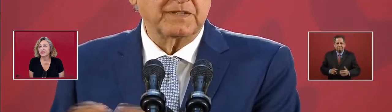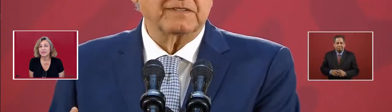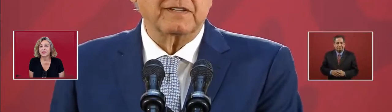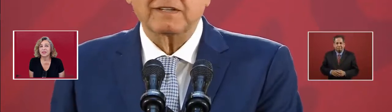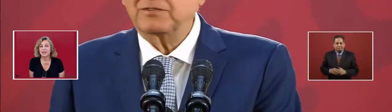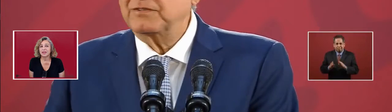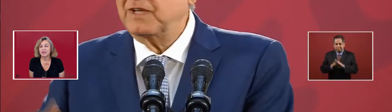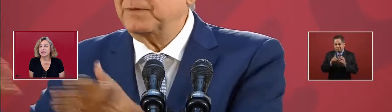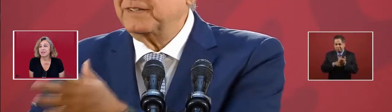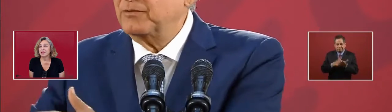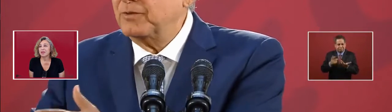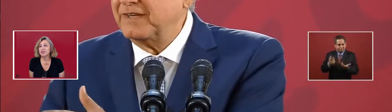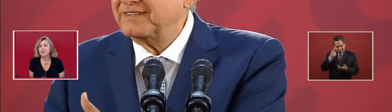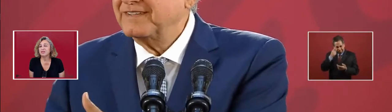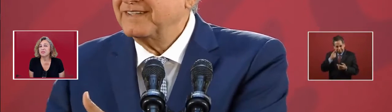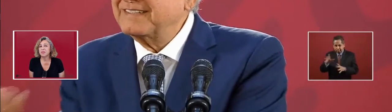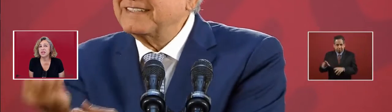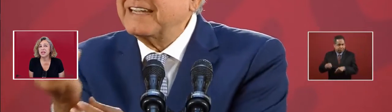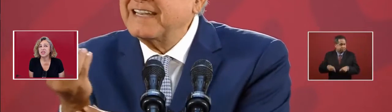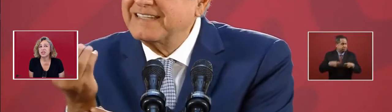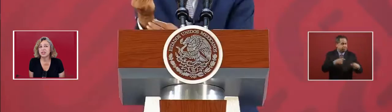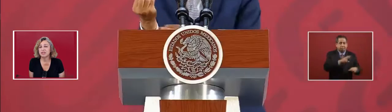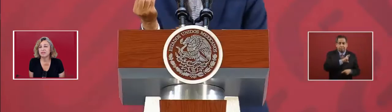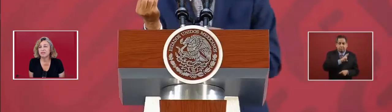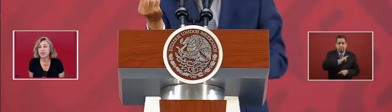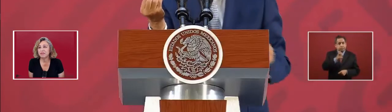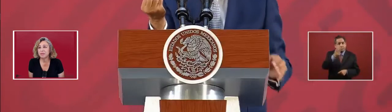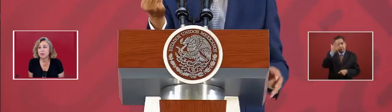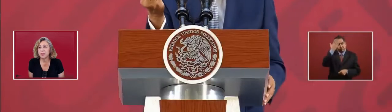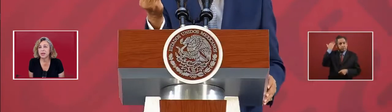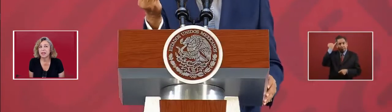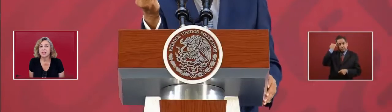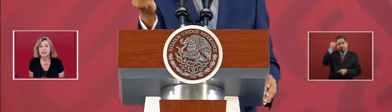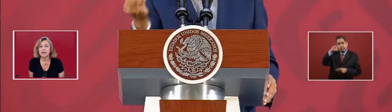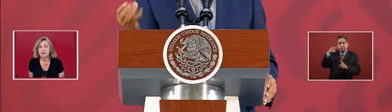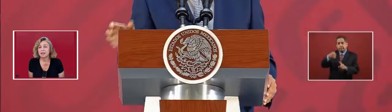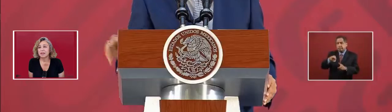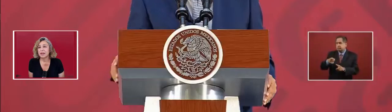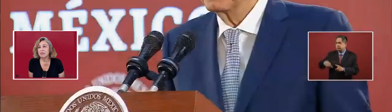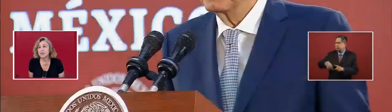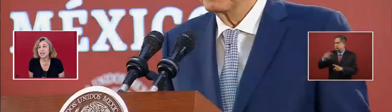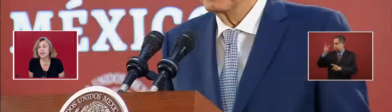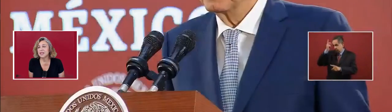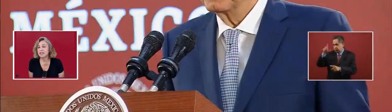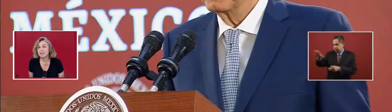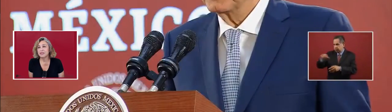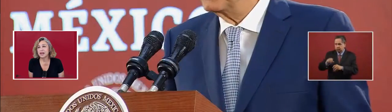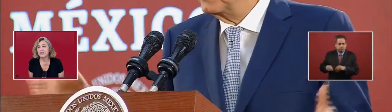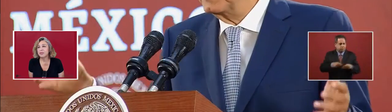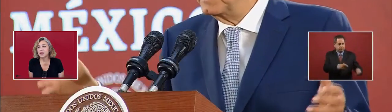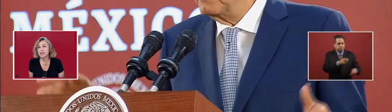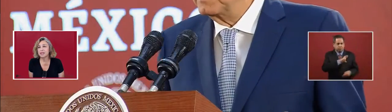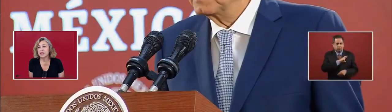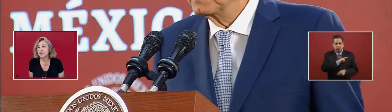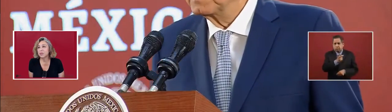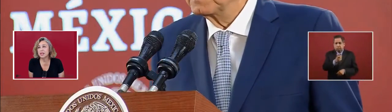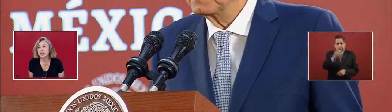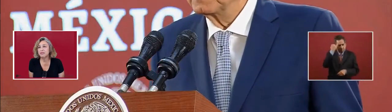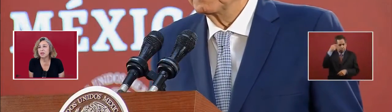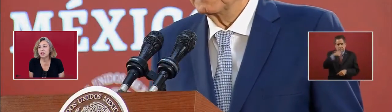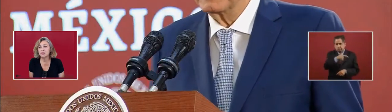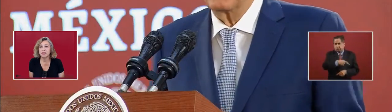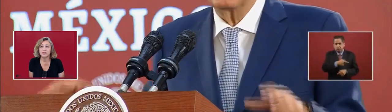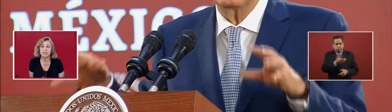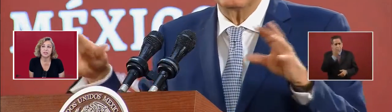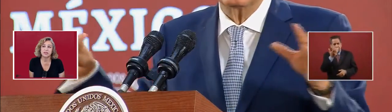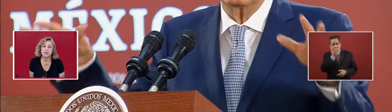goods from the nation, funding from the money. That was the essence of the government. That's what they